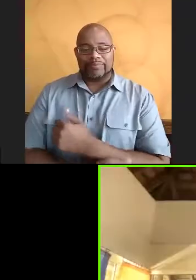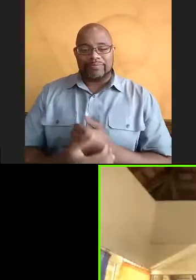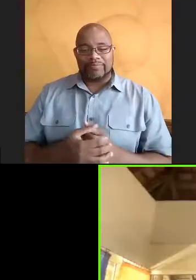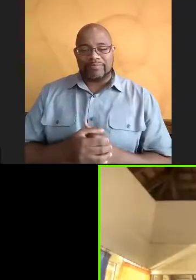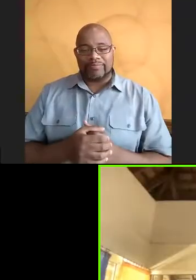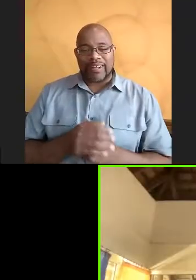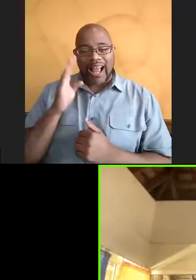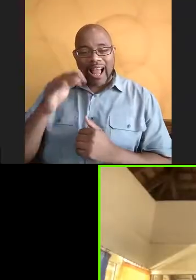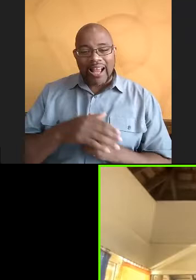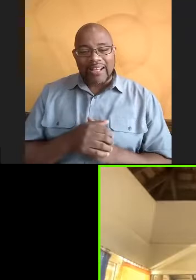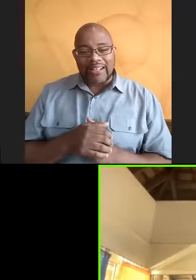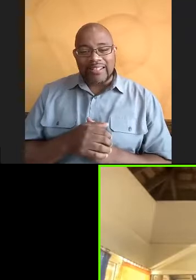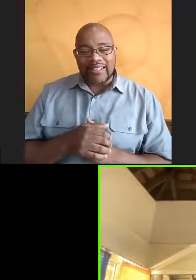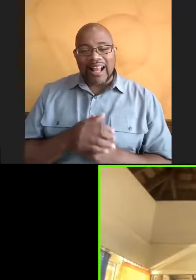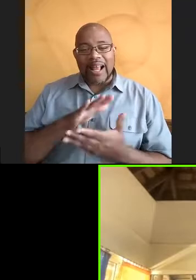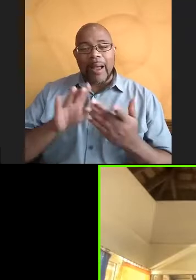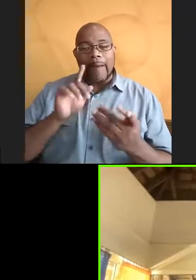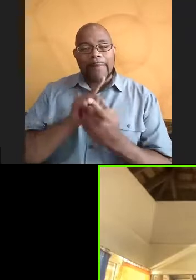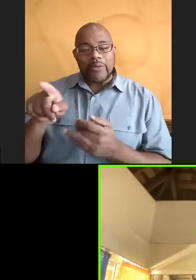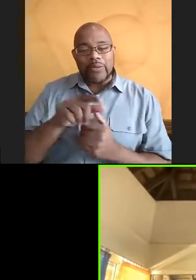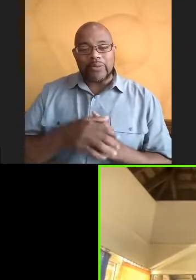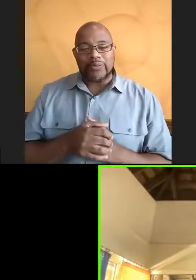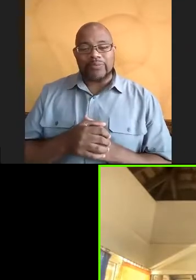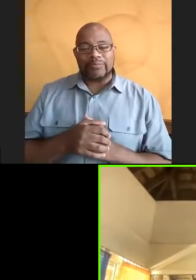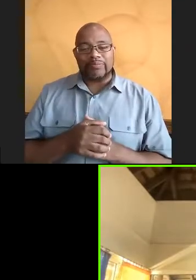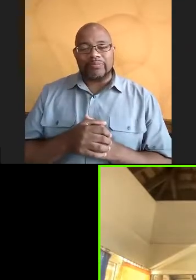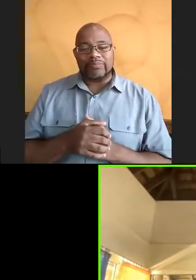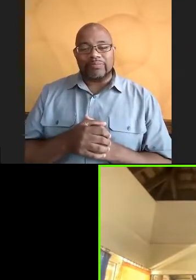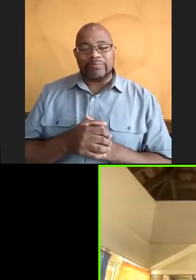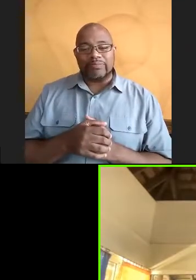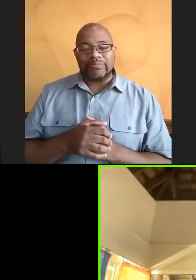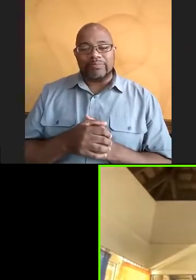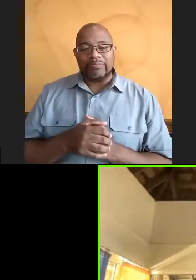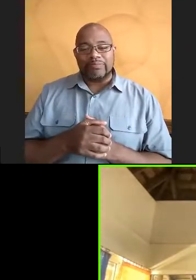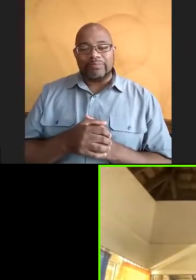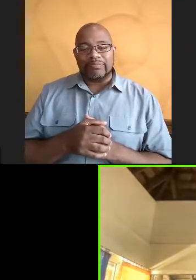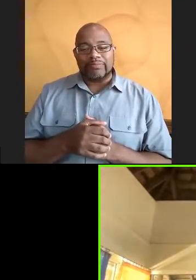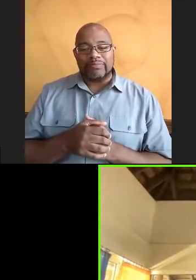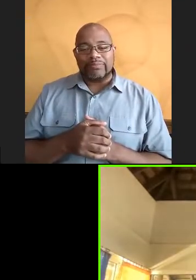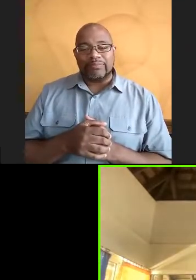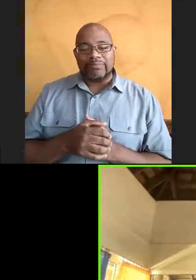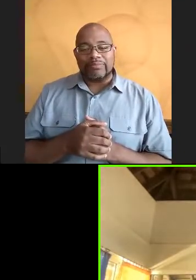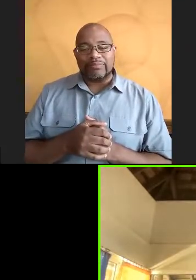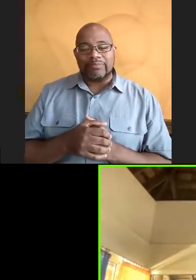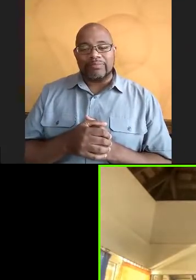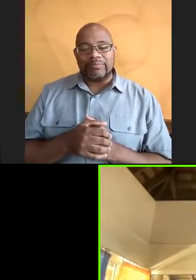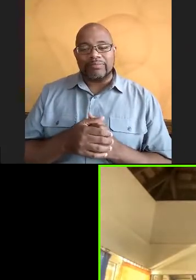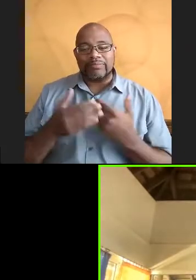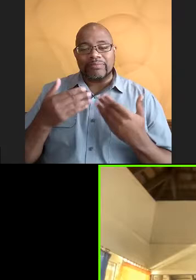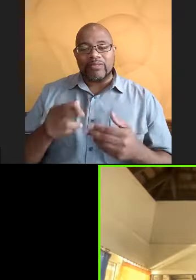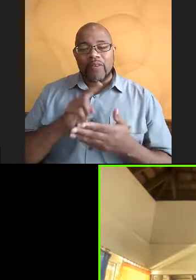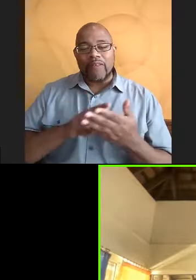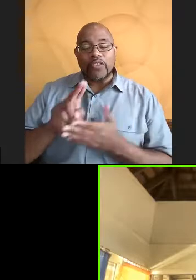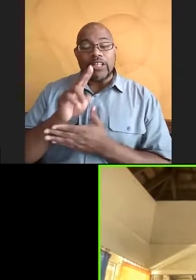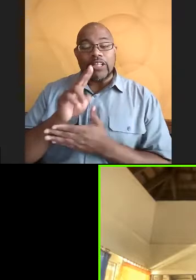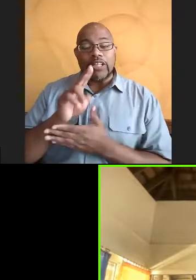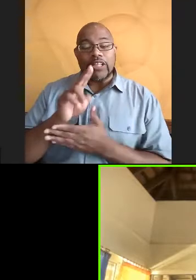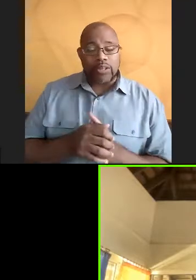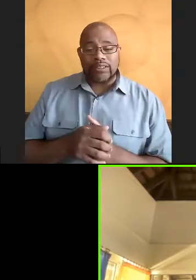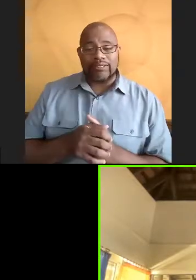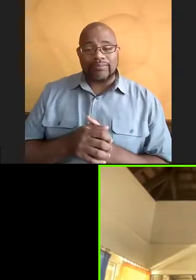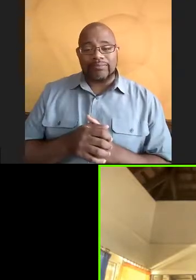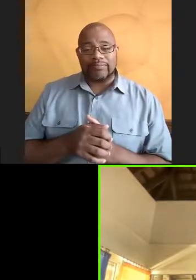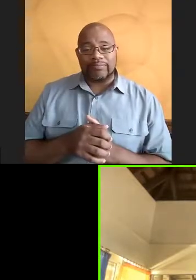Hi, great to meet you, Camille, over Zoom. I'm a second year at the University of California, Santa Cruz.